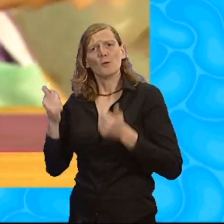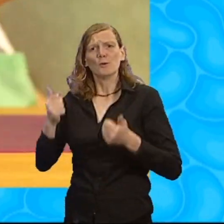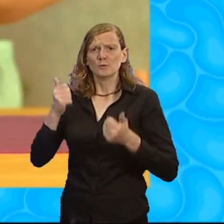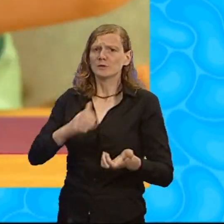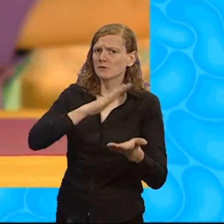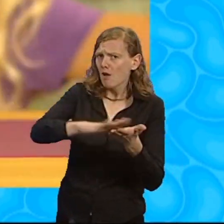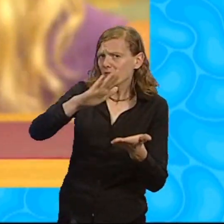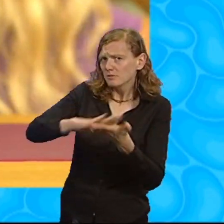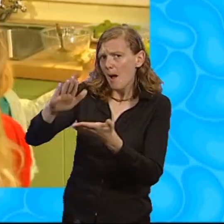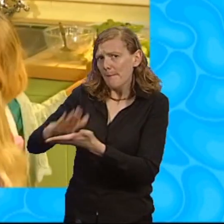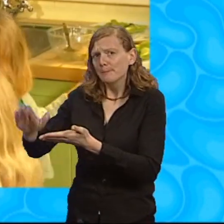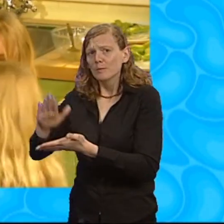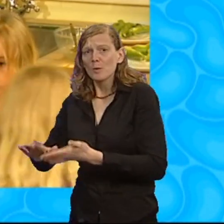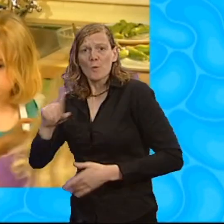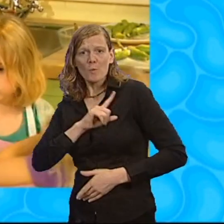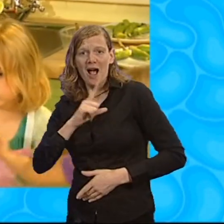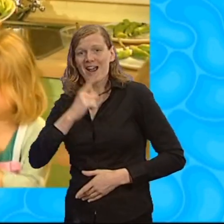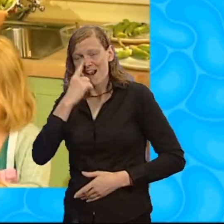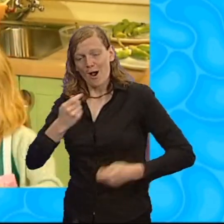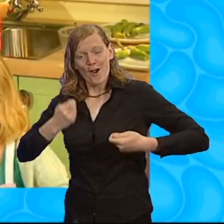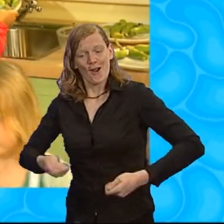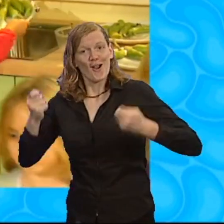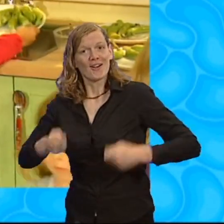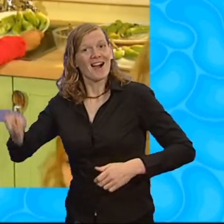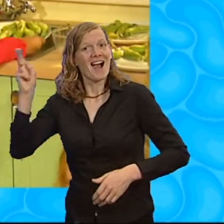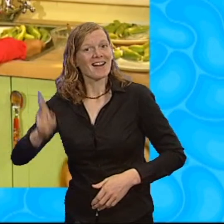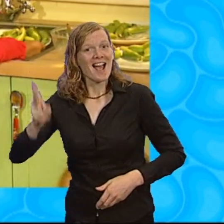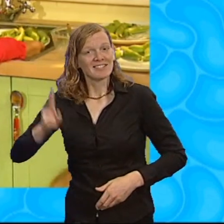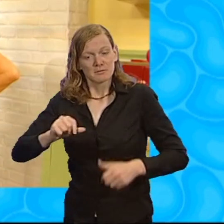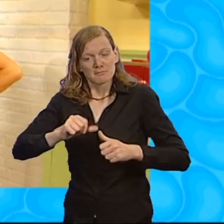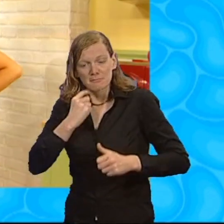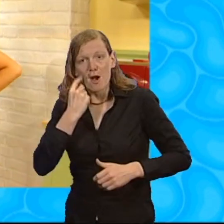can use things another day. So now it's time to remember what we've made today.